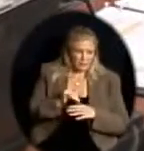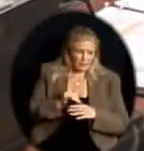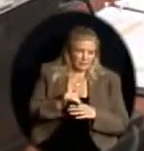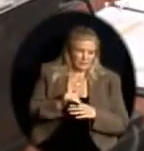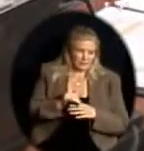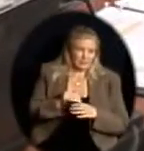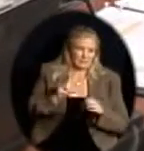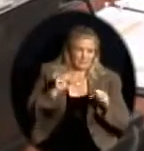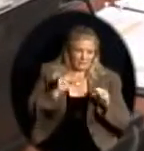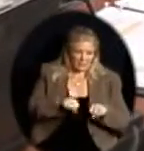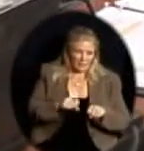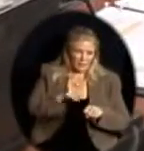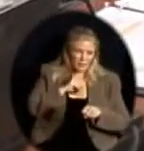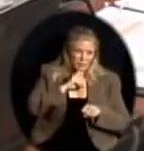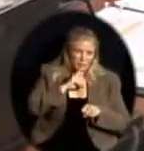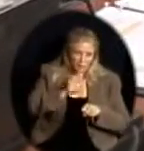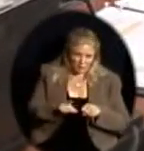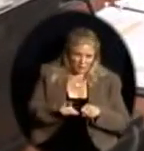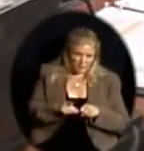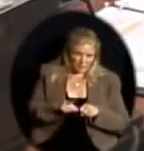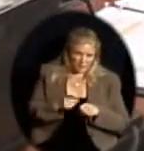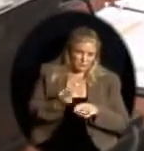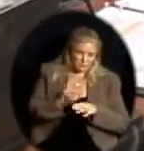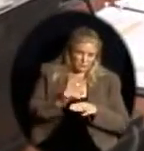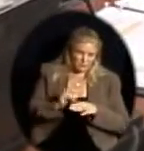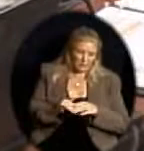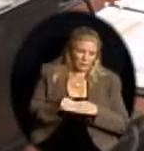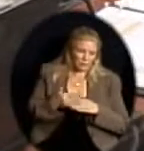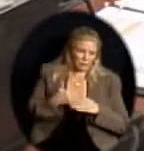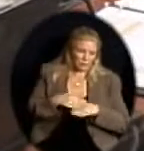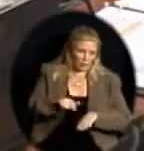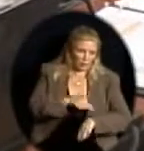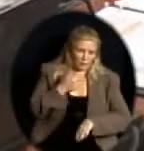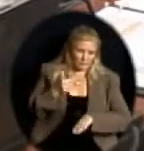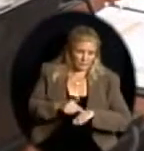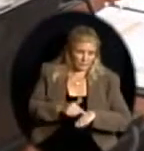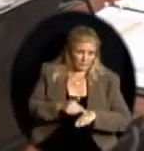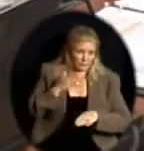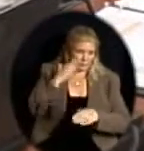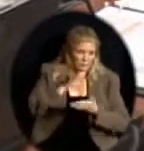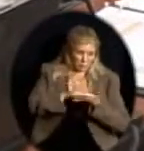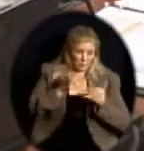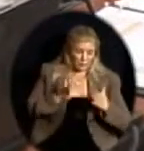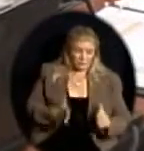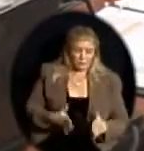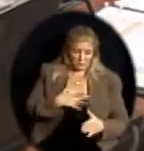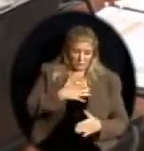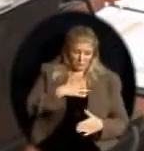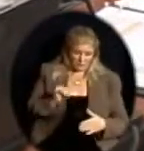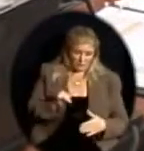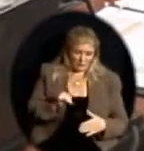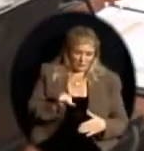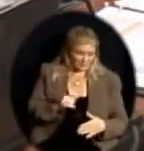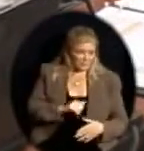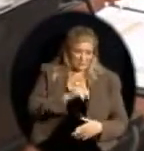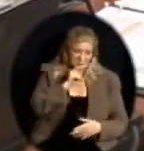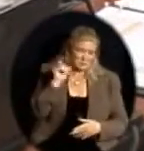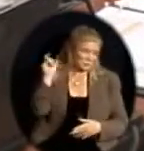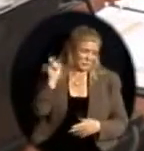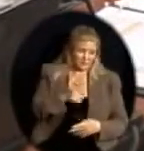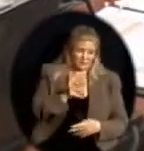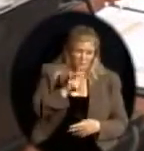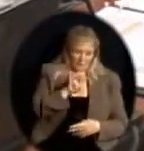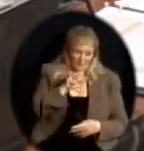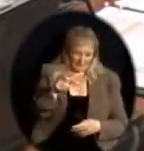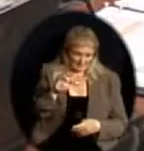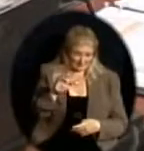and we're going to try it there. The great thing the custodians like about it is not only can you not wax it, it doesn't need to be waxed, and you